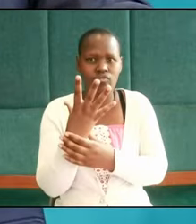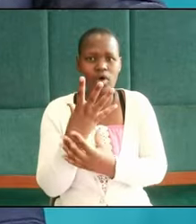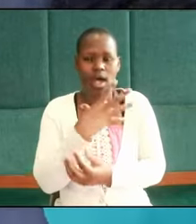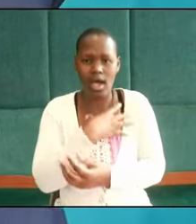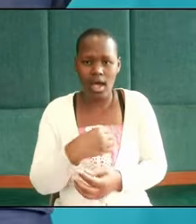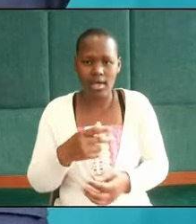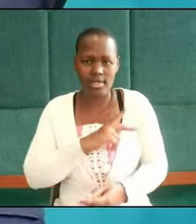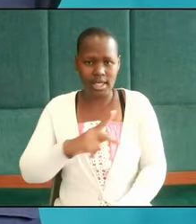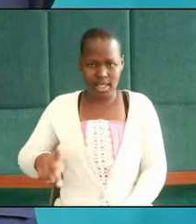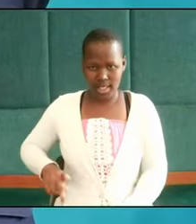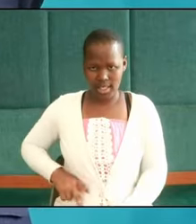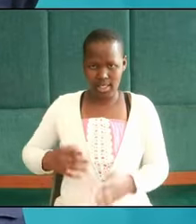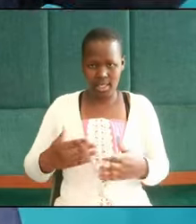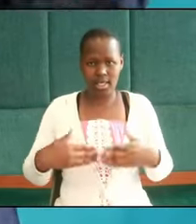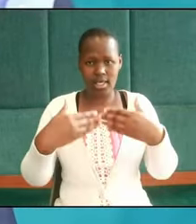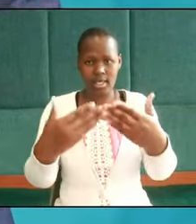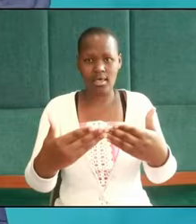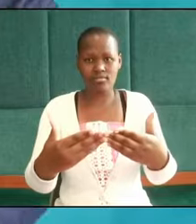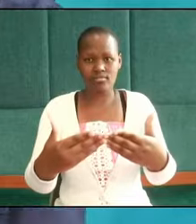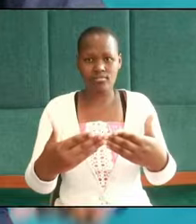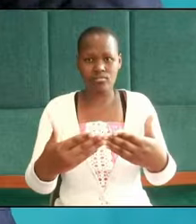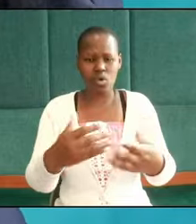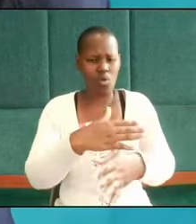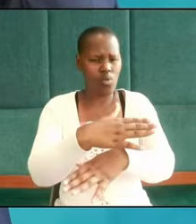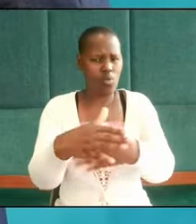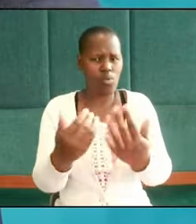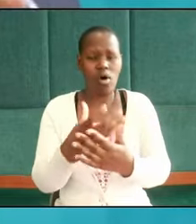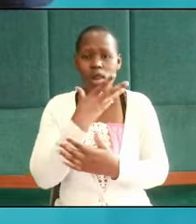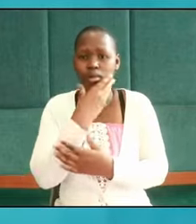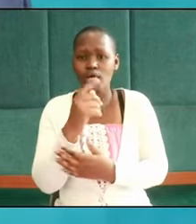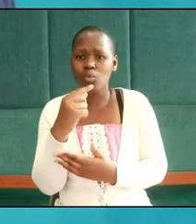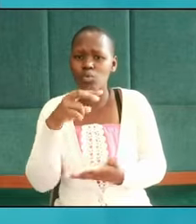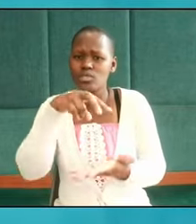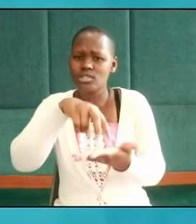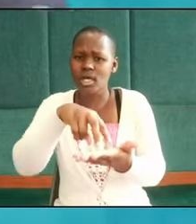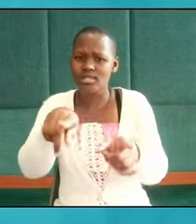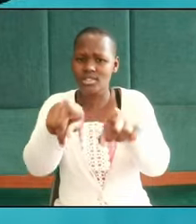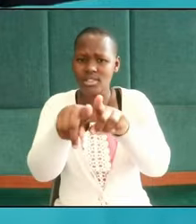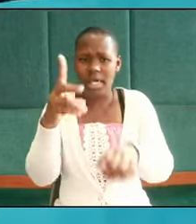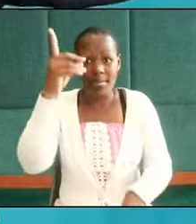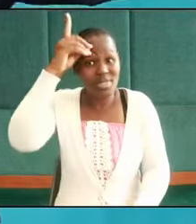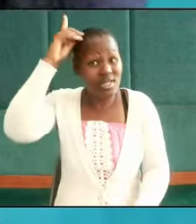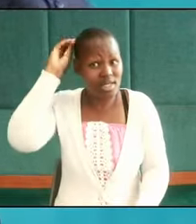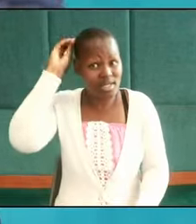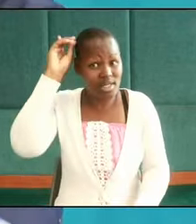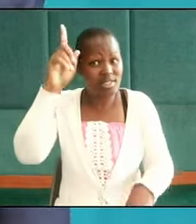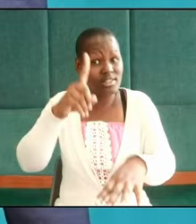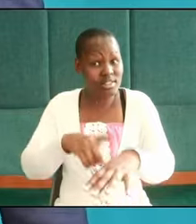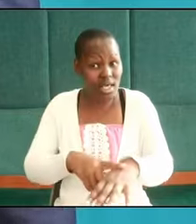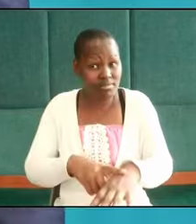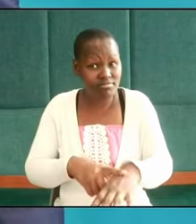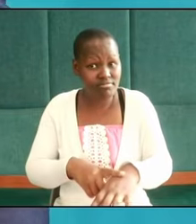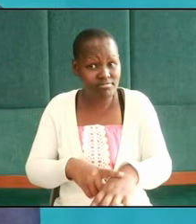gained oh for men who can stand like Daniel when our economy